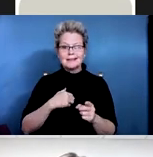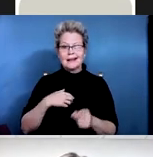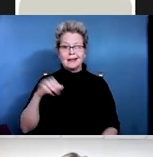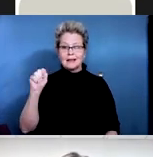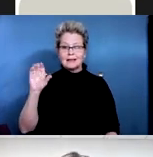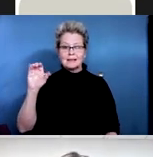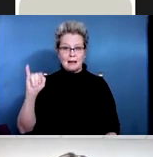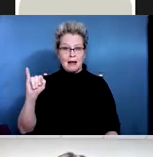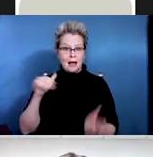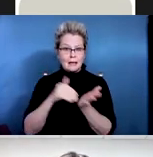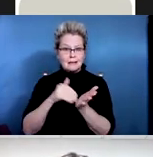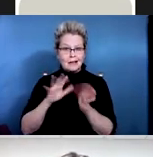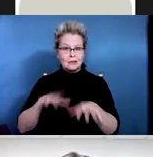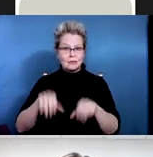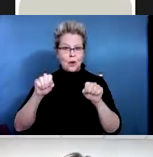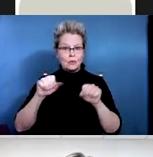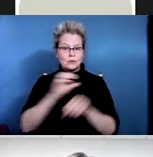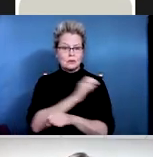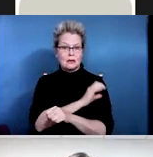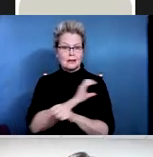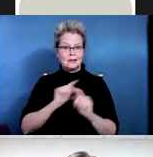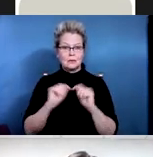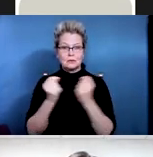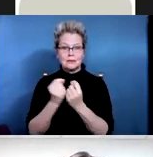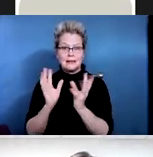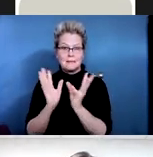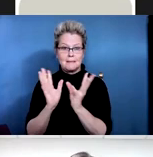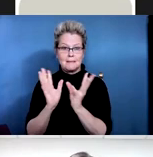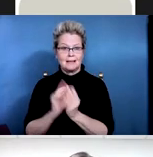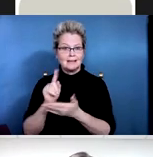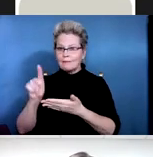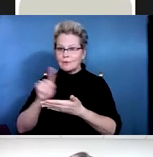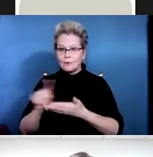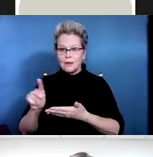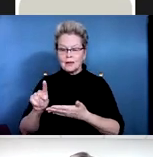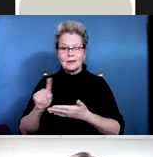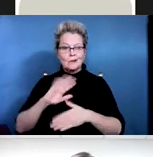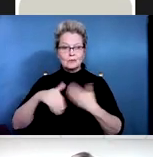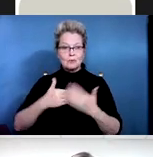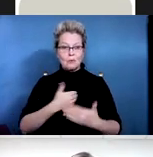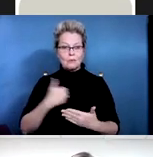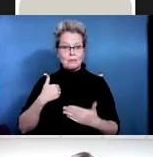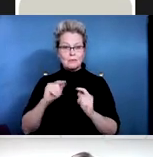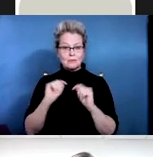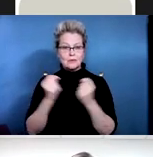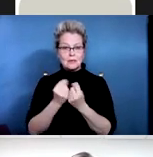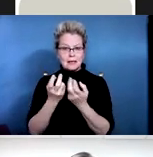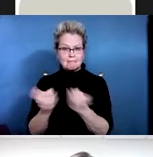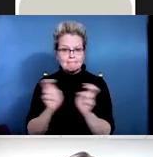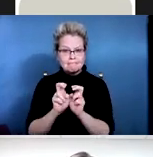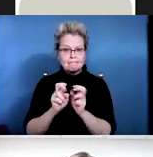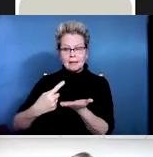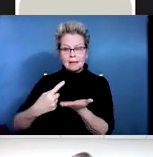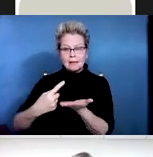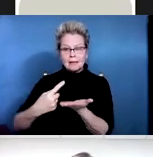clinical team meetings. And this is where all members of the interdisciplinary team discuss patients'